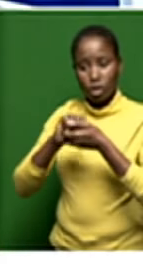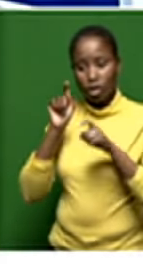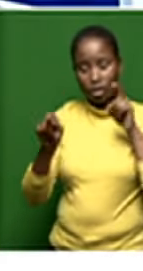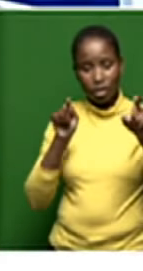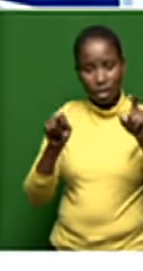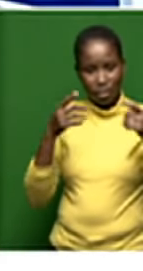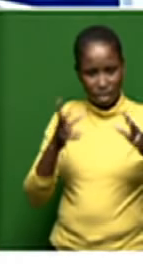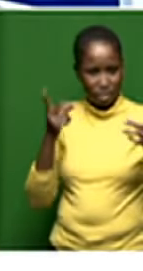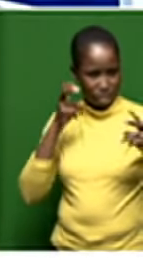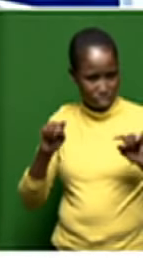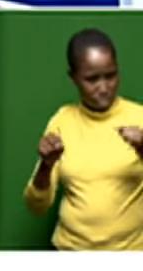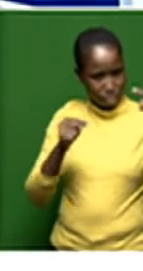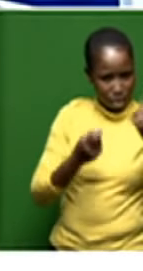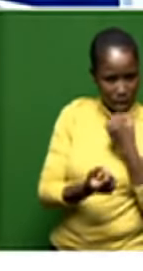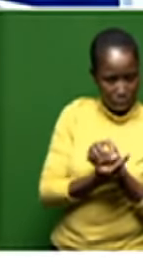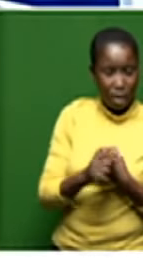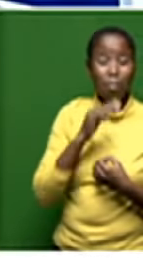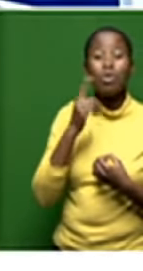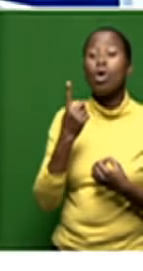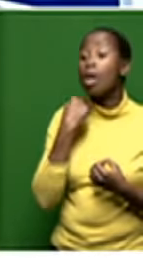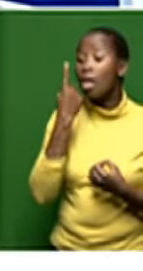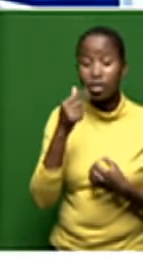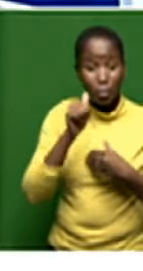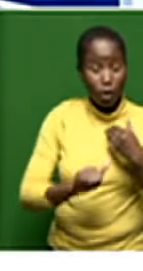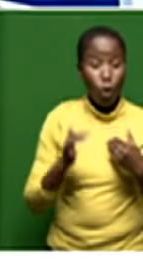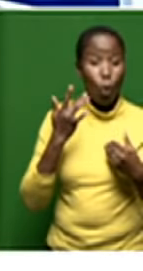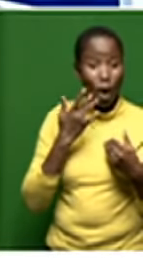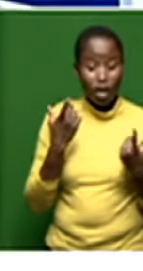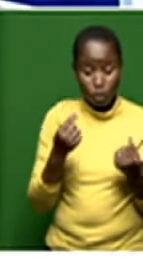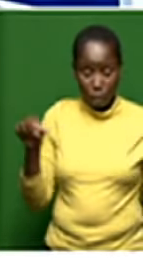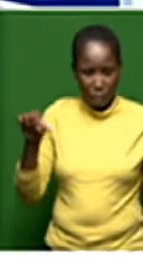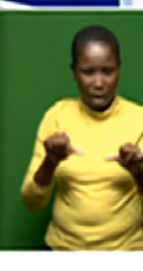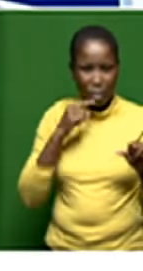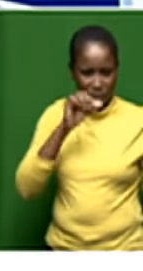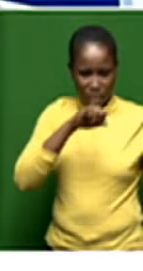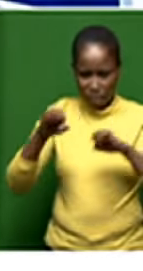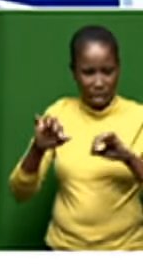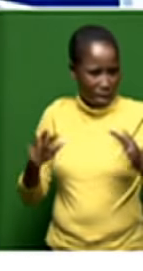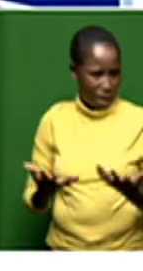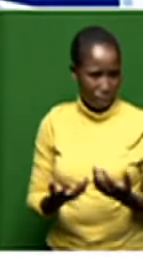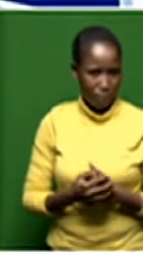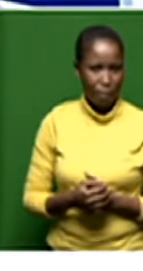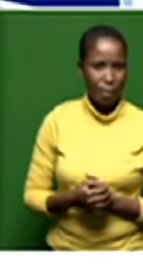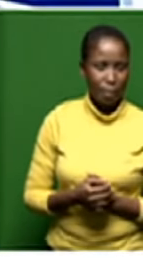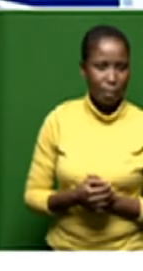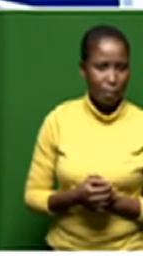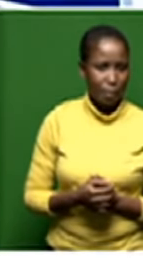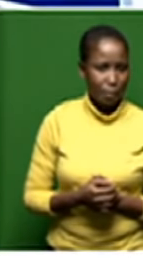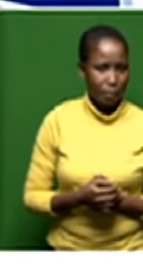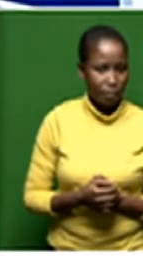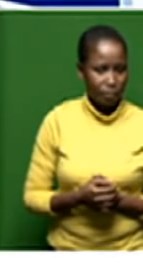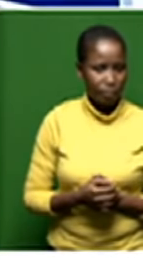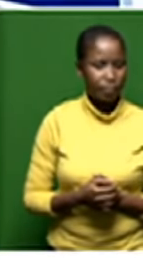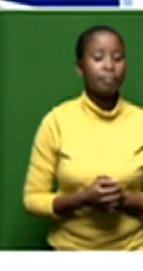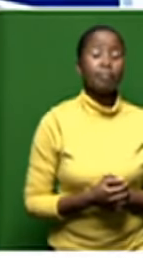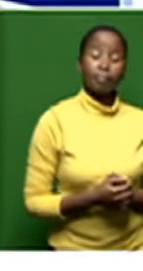resume a flight next month what sort of um agreements have you guys come to thank you for the question